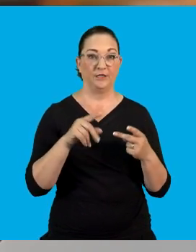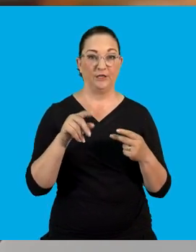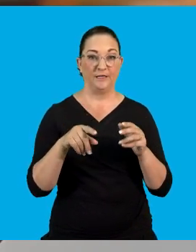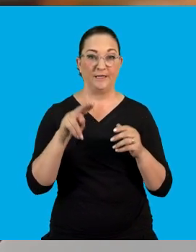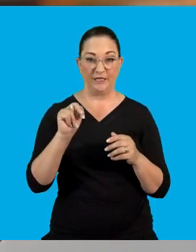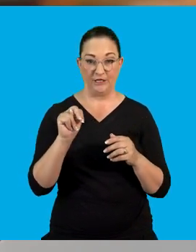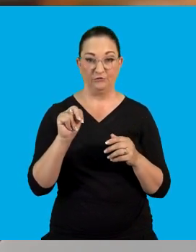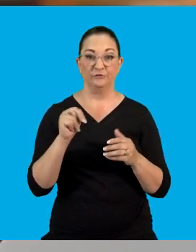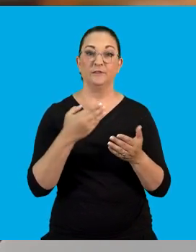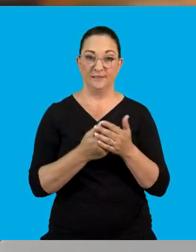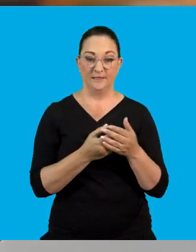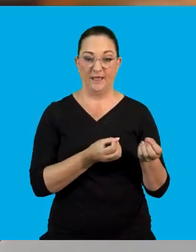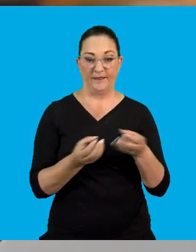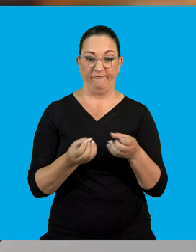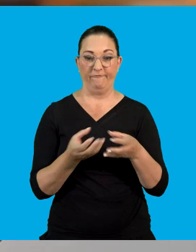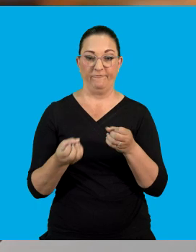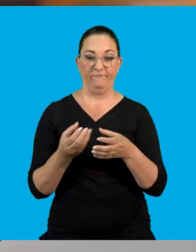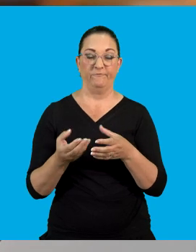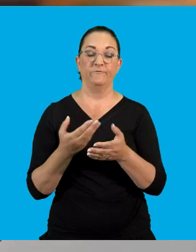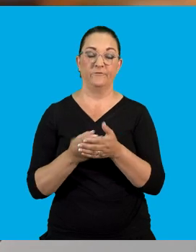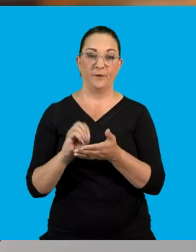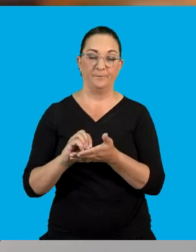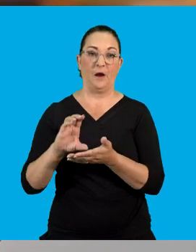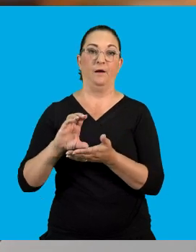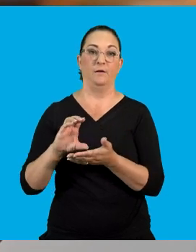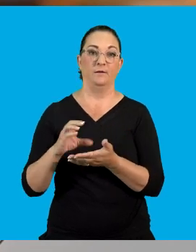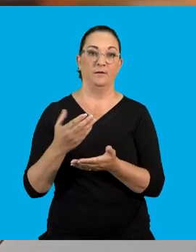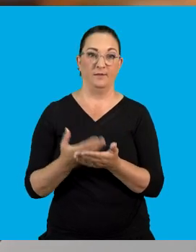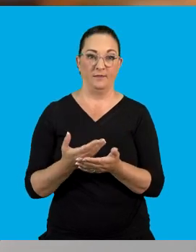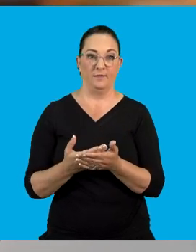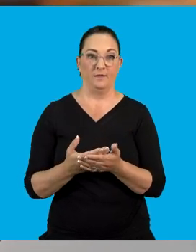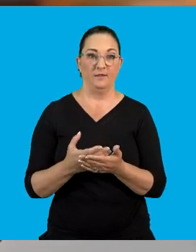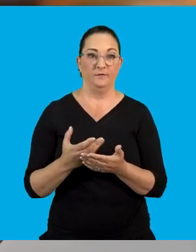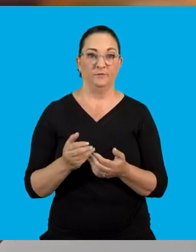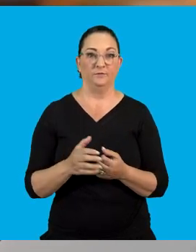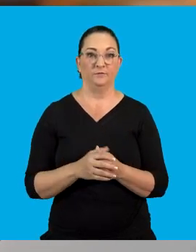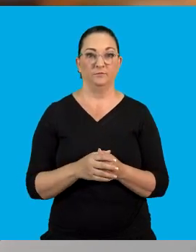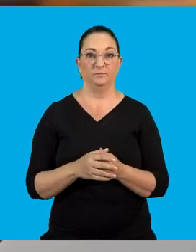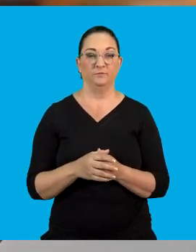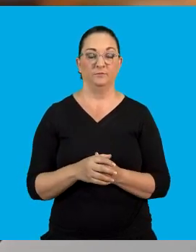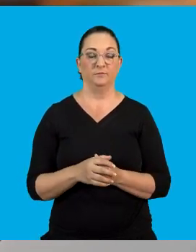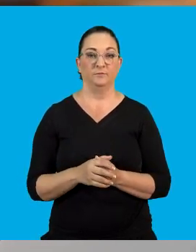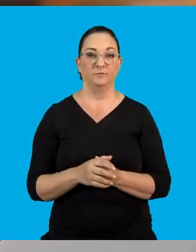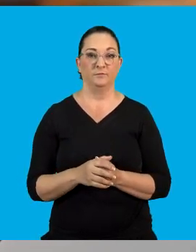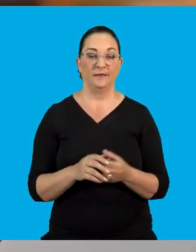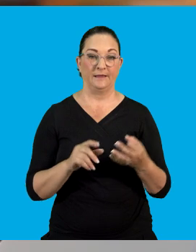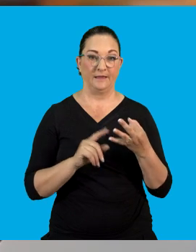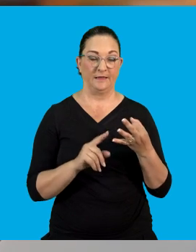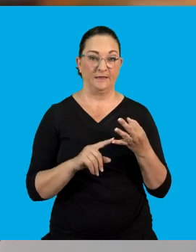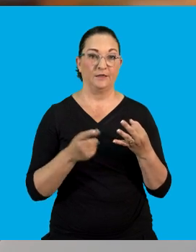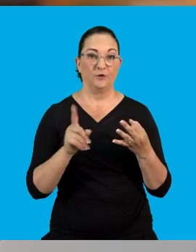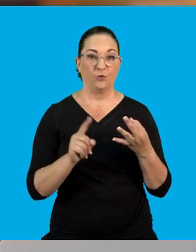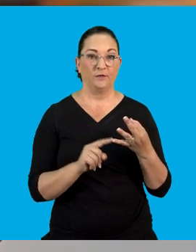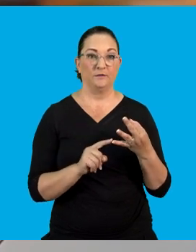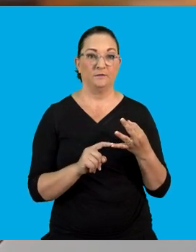can be charged by friction. That's now when you're rubbing that particular substance to a cloth or to something else. Number three,